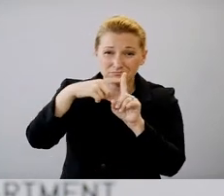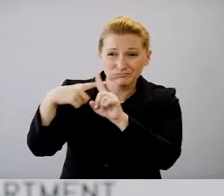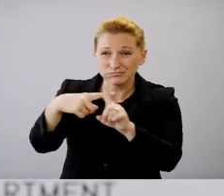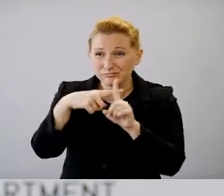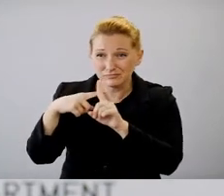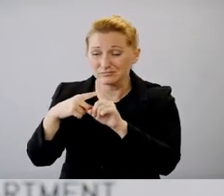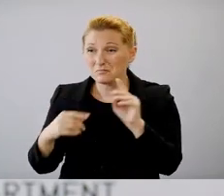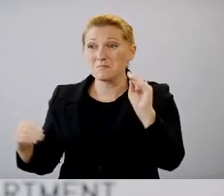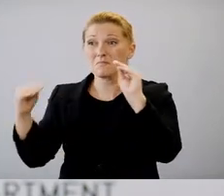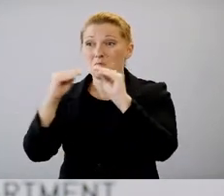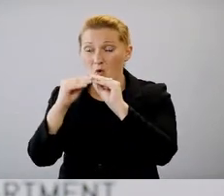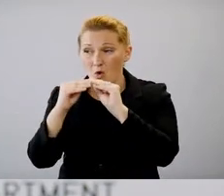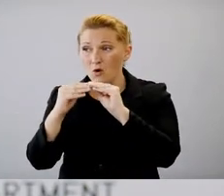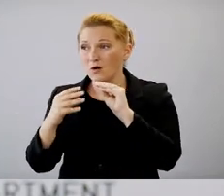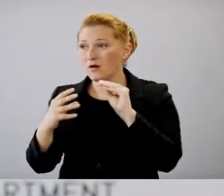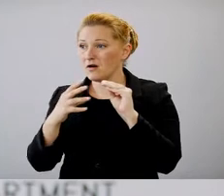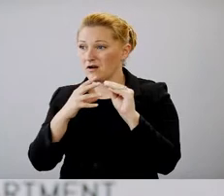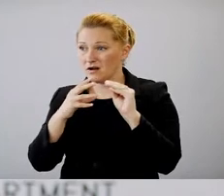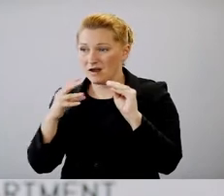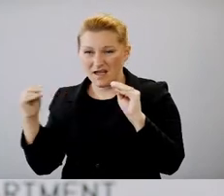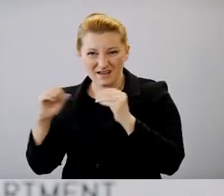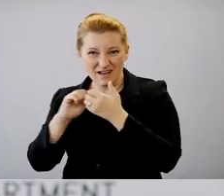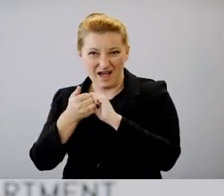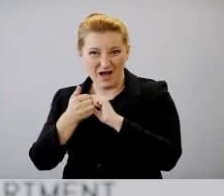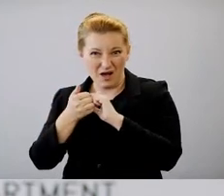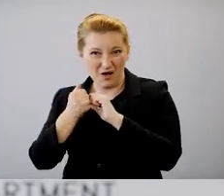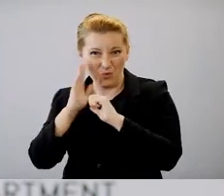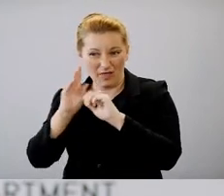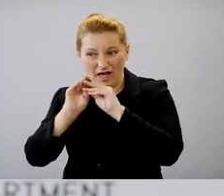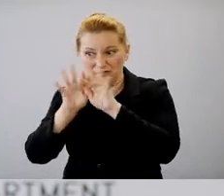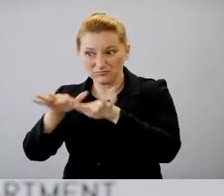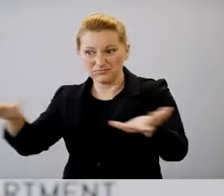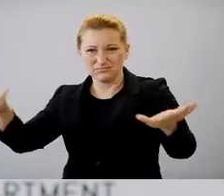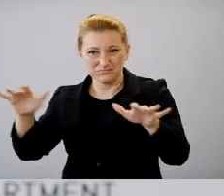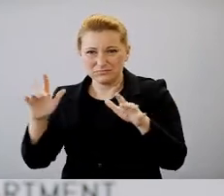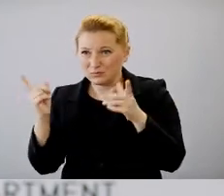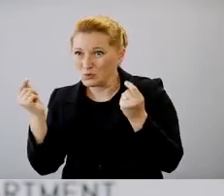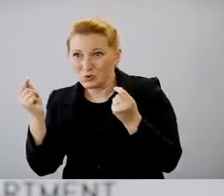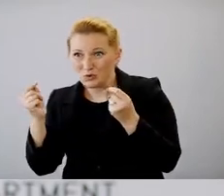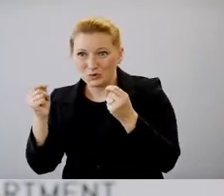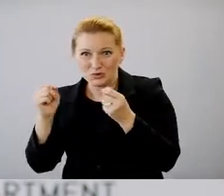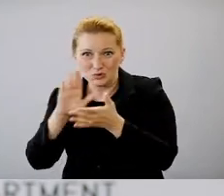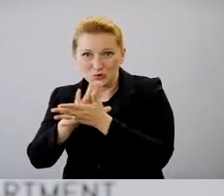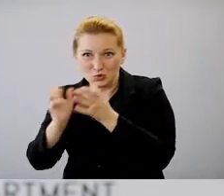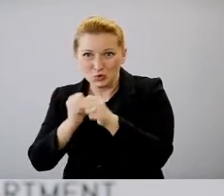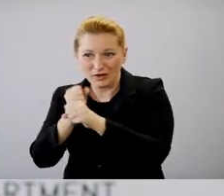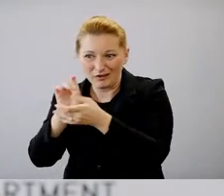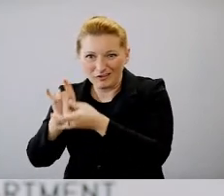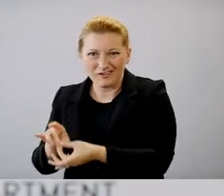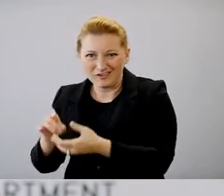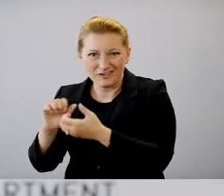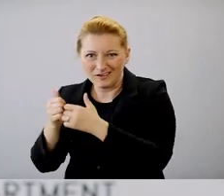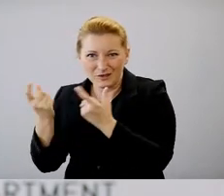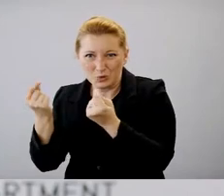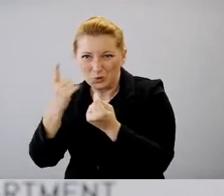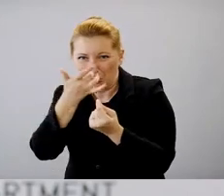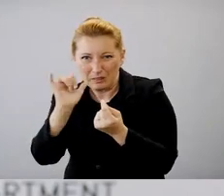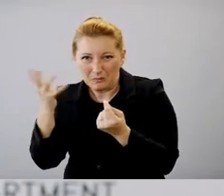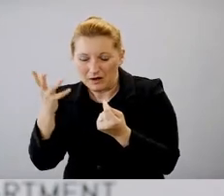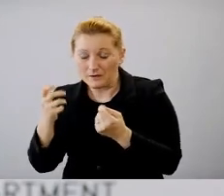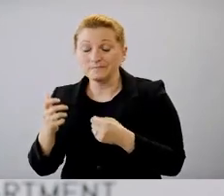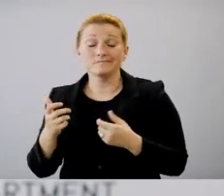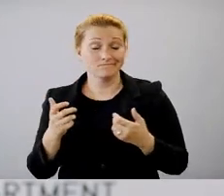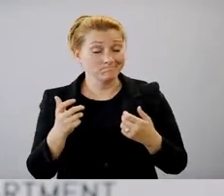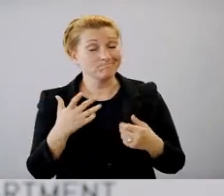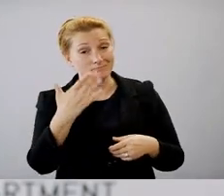transmission. And that's a really good question. As we look at, um, uh, anytime